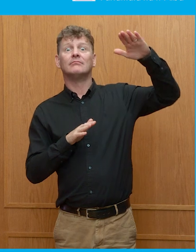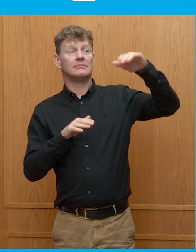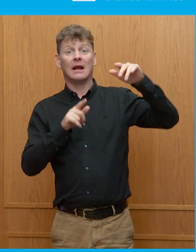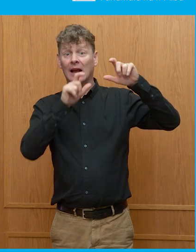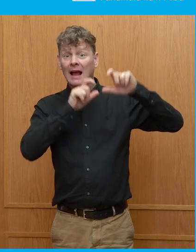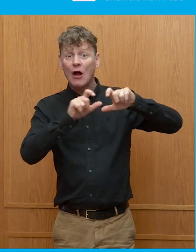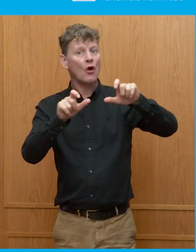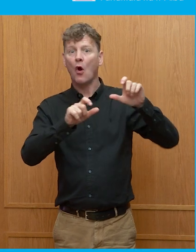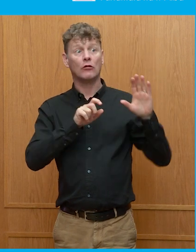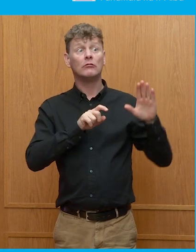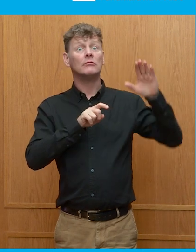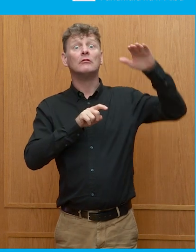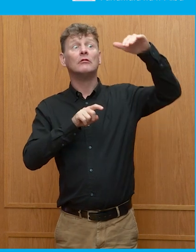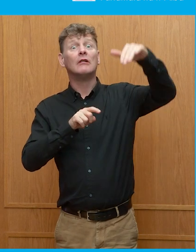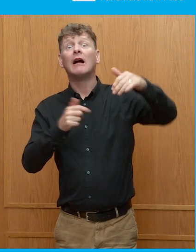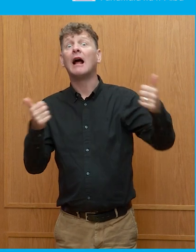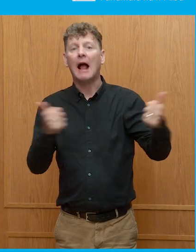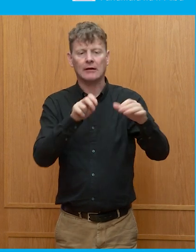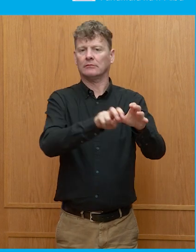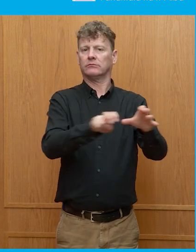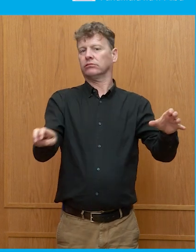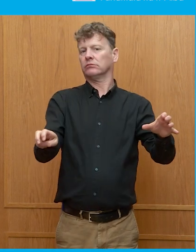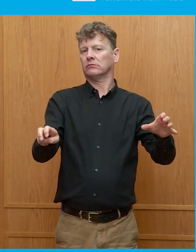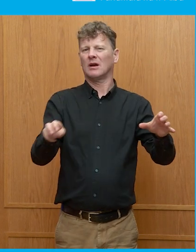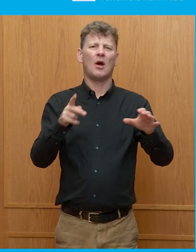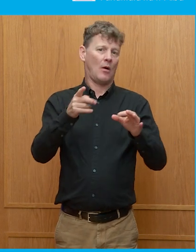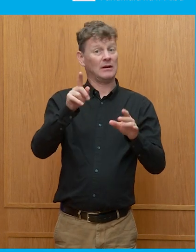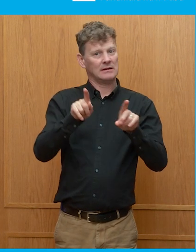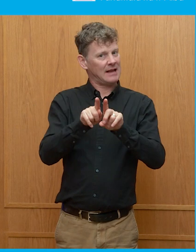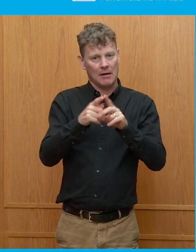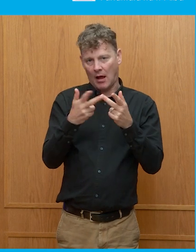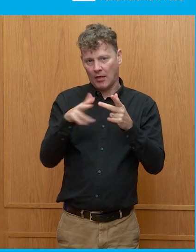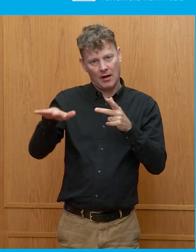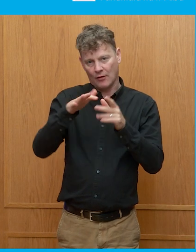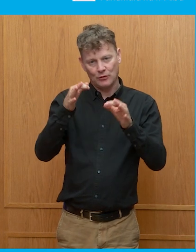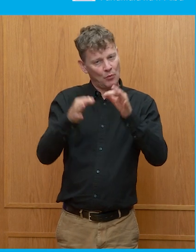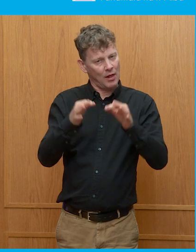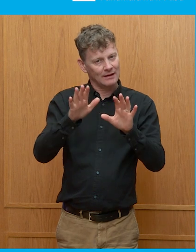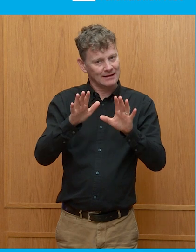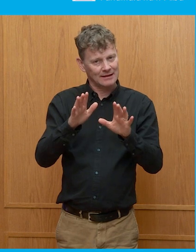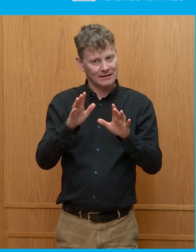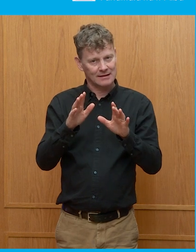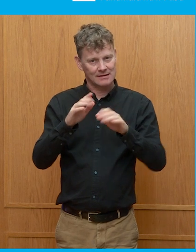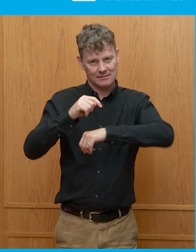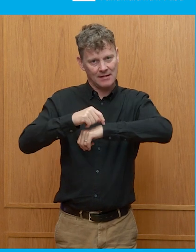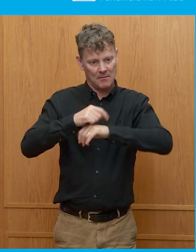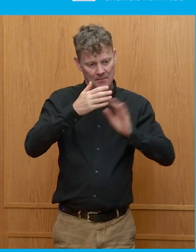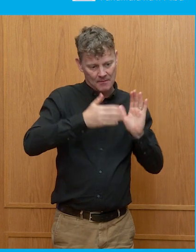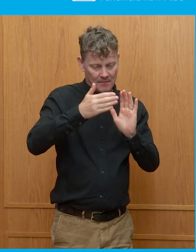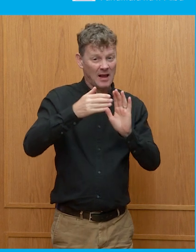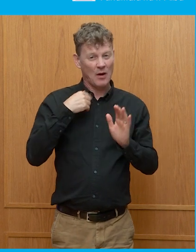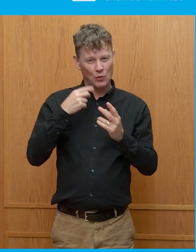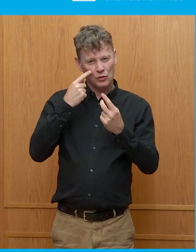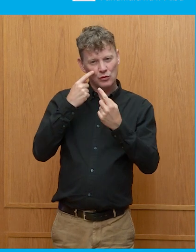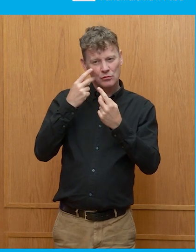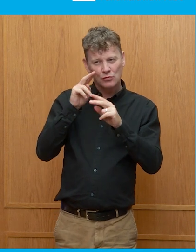that in respect of every other aspect of political life, too. And I think that maybe is something of what we saw in more than one country.